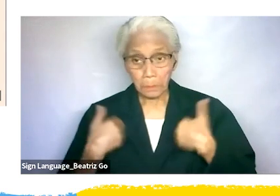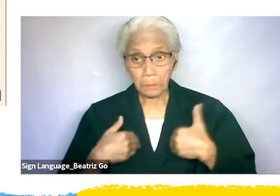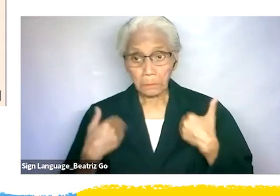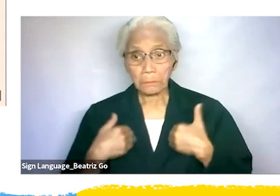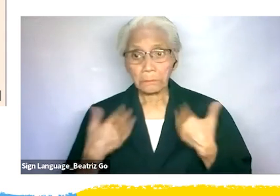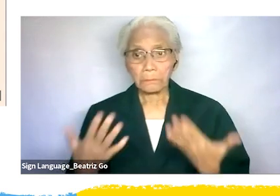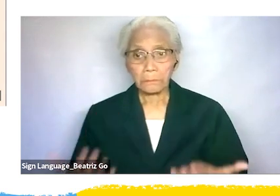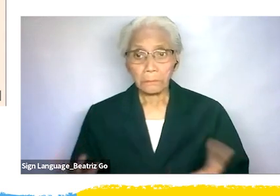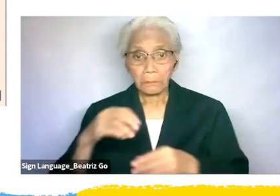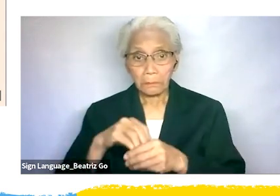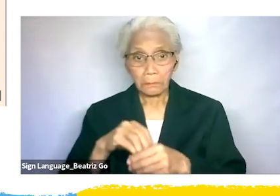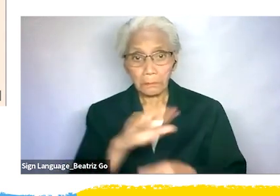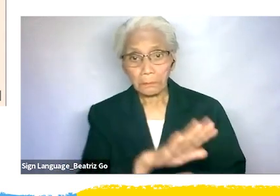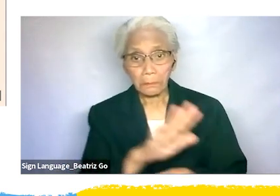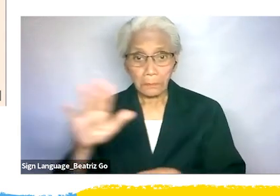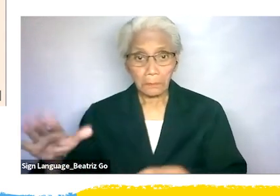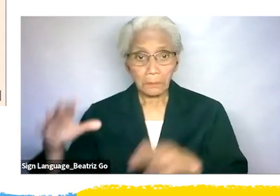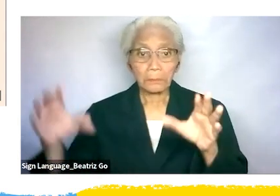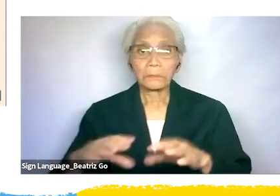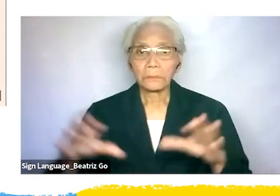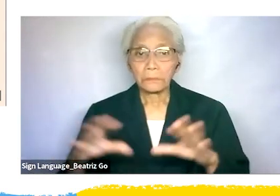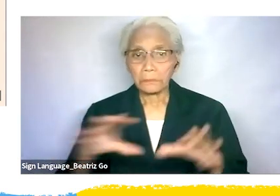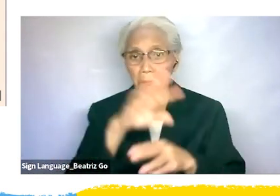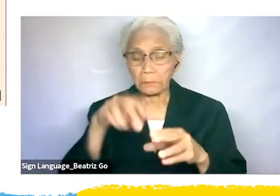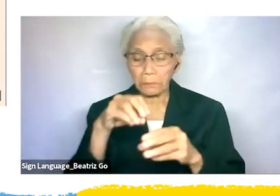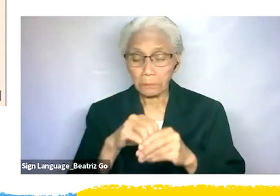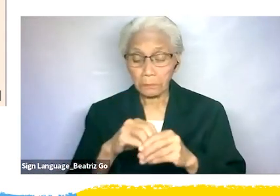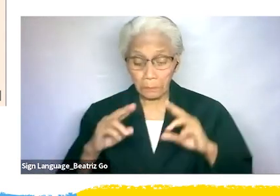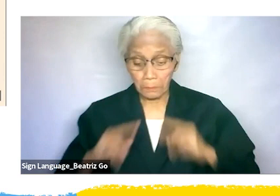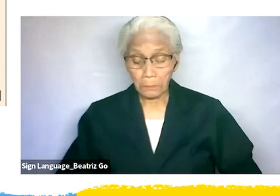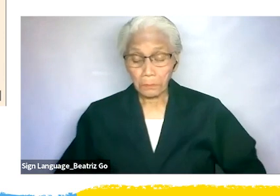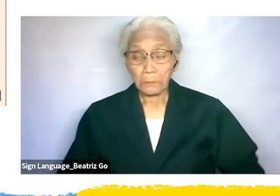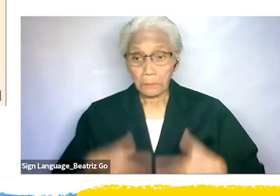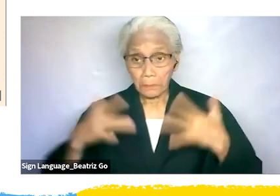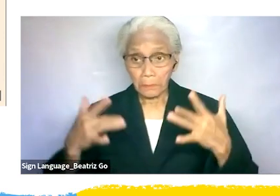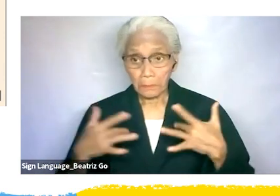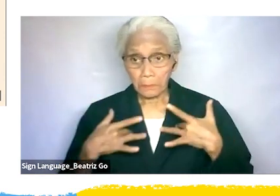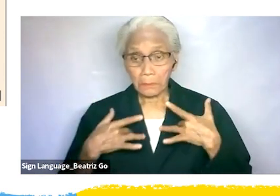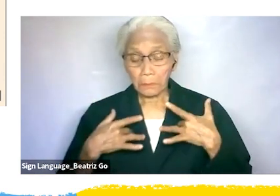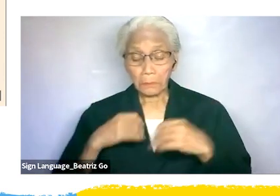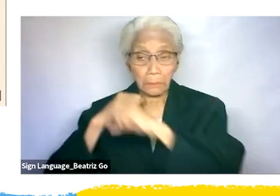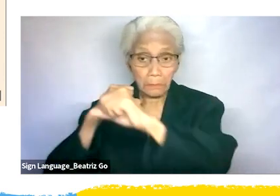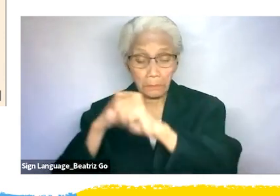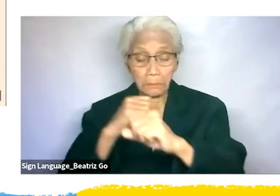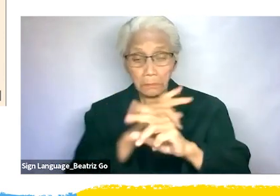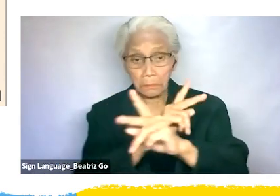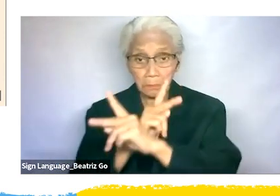in all aspects of its work including human rights promotion protection and monitoring